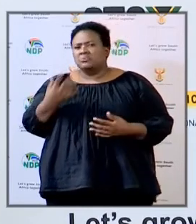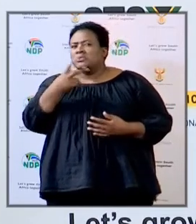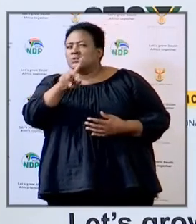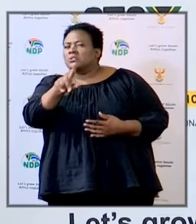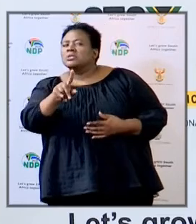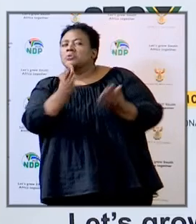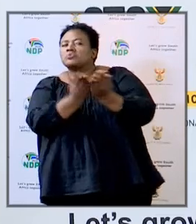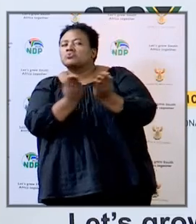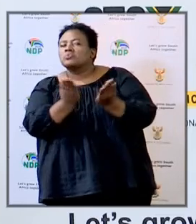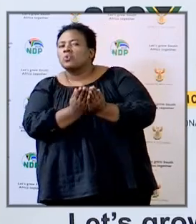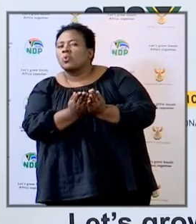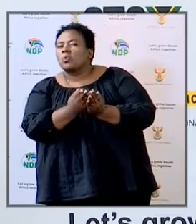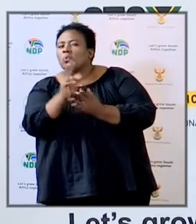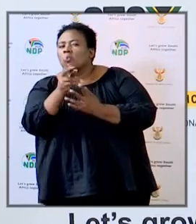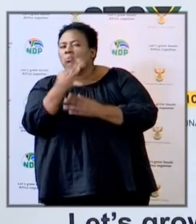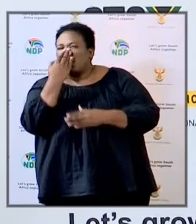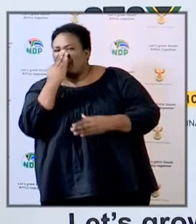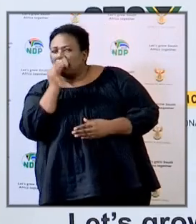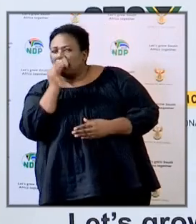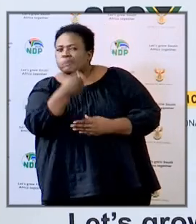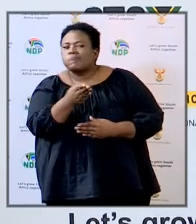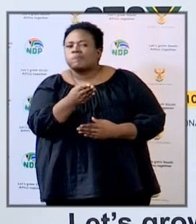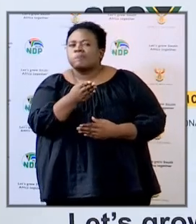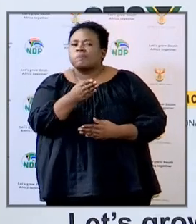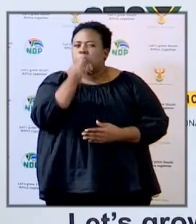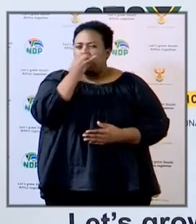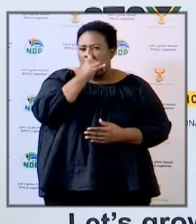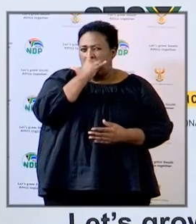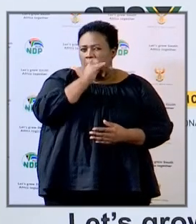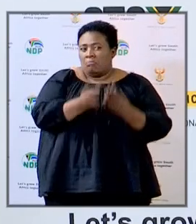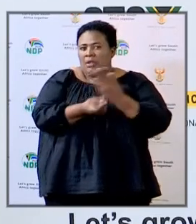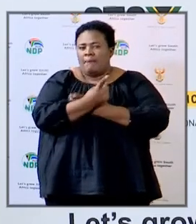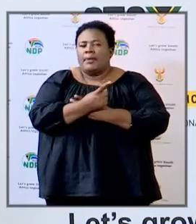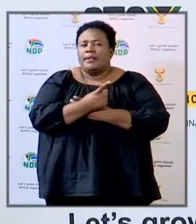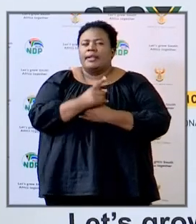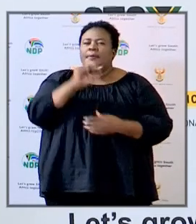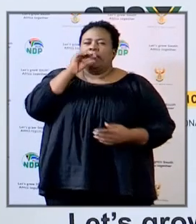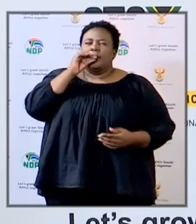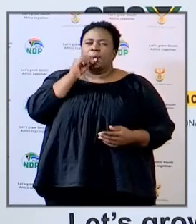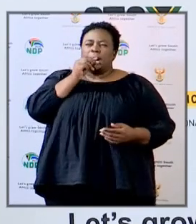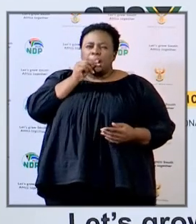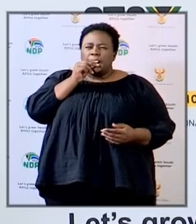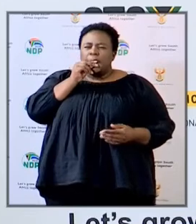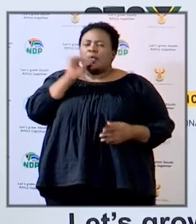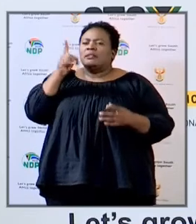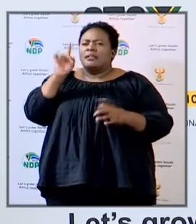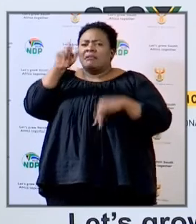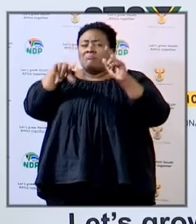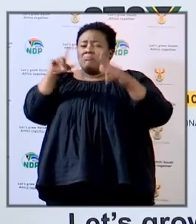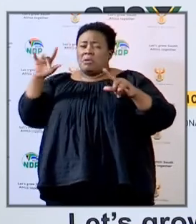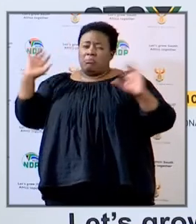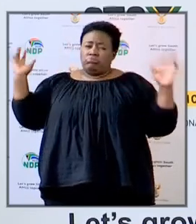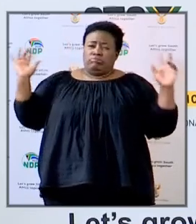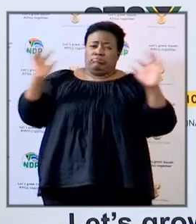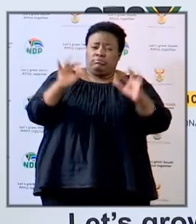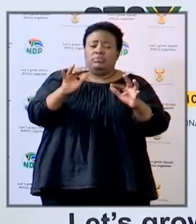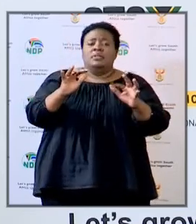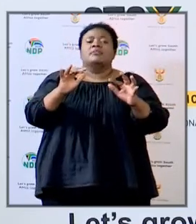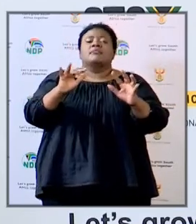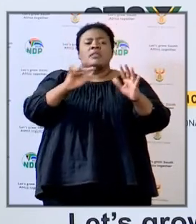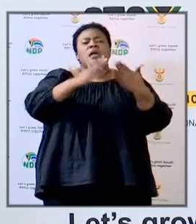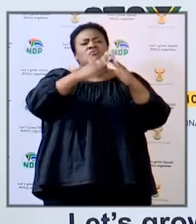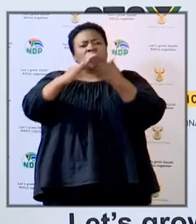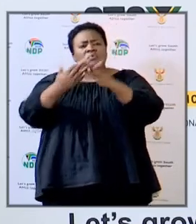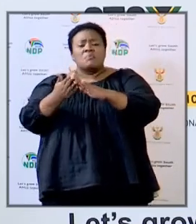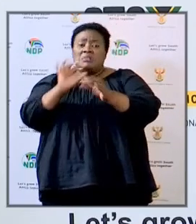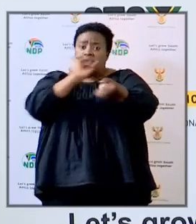action in their schools or activities in their schools blow a whistle go and do community arrest so there's been quite a number of community arrests and